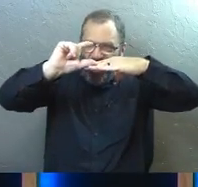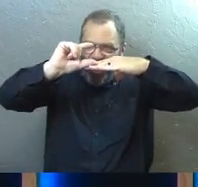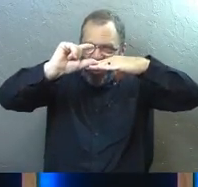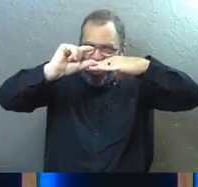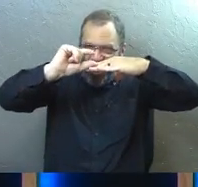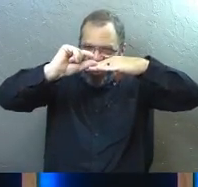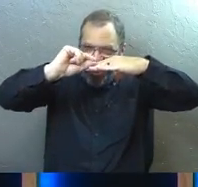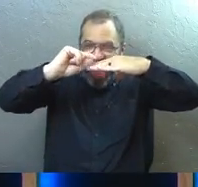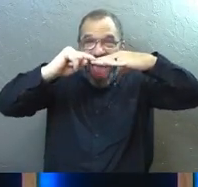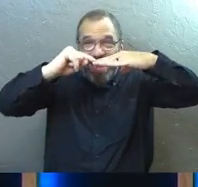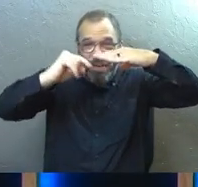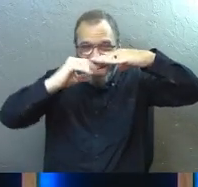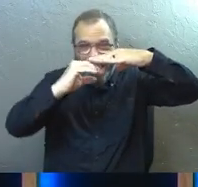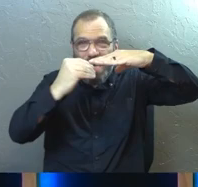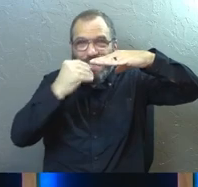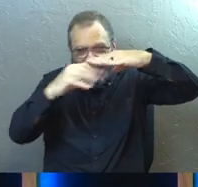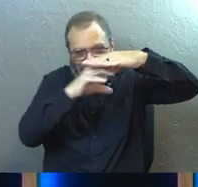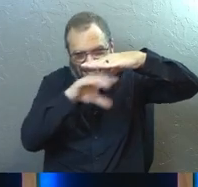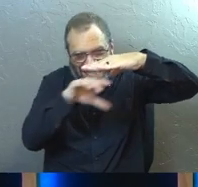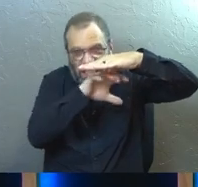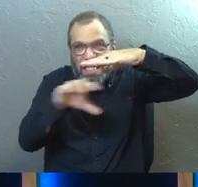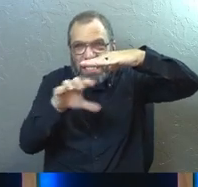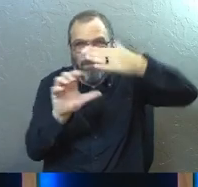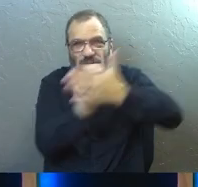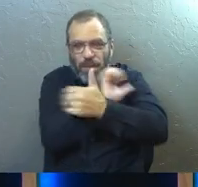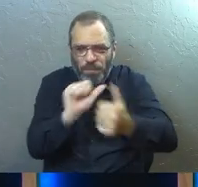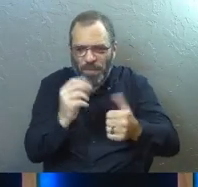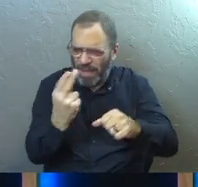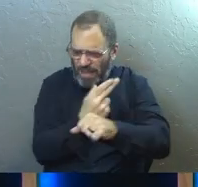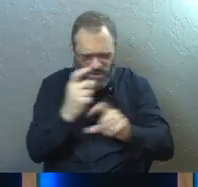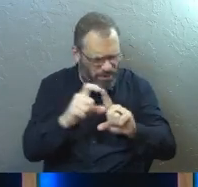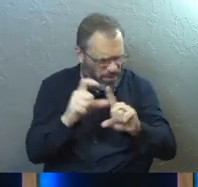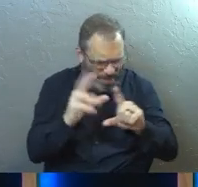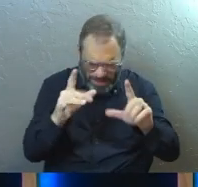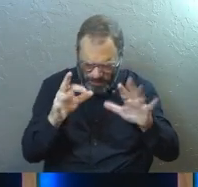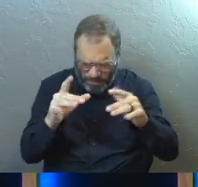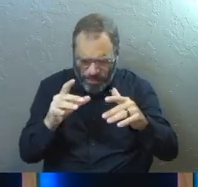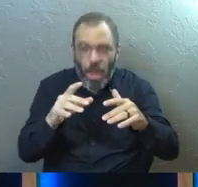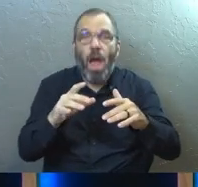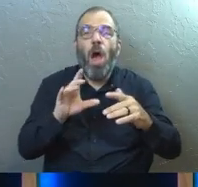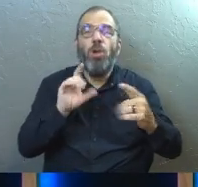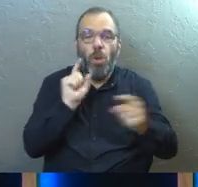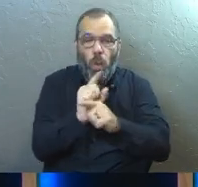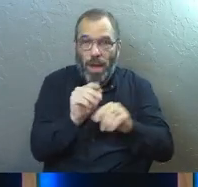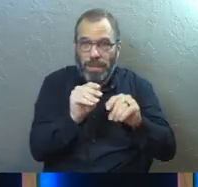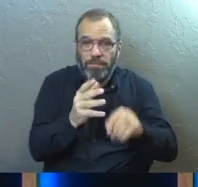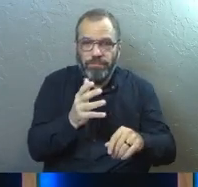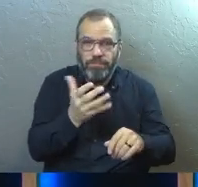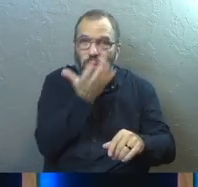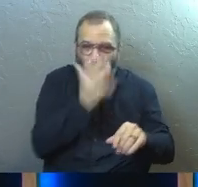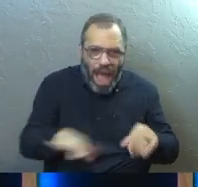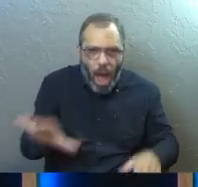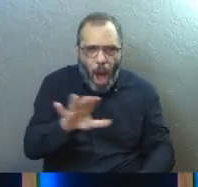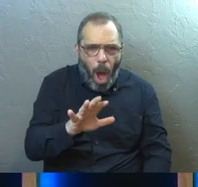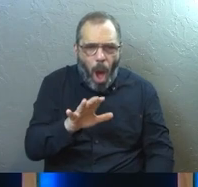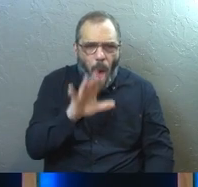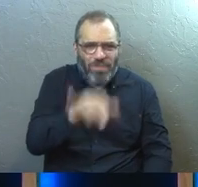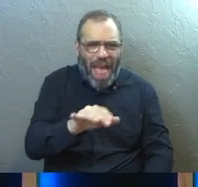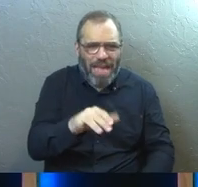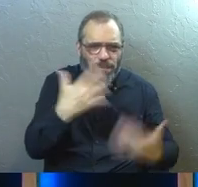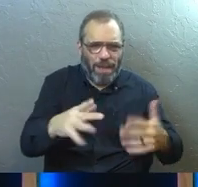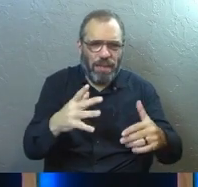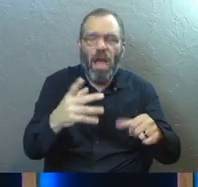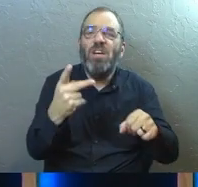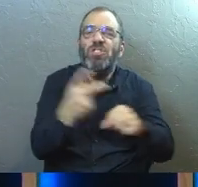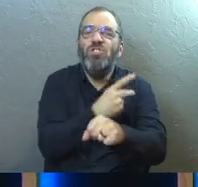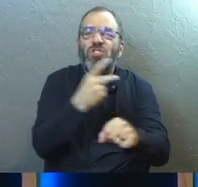entire area. He said there was a, the phrase that they used was they said, you could walk up to a pasture and say, that pasture has been sheaped